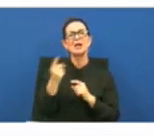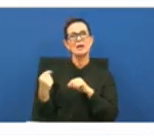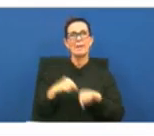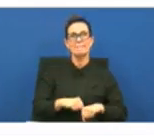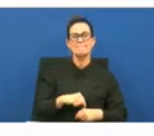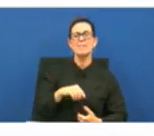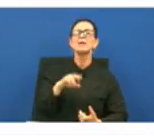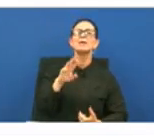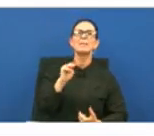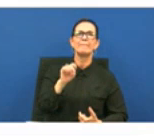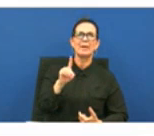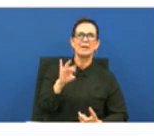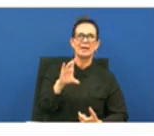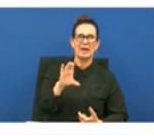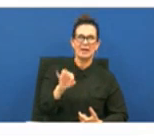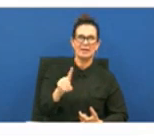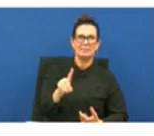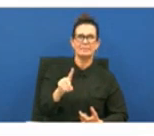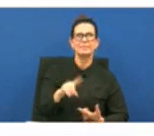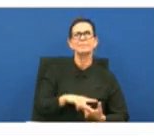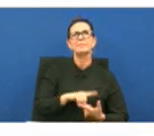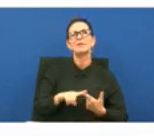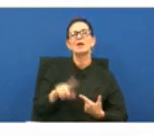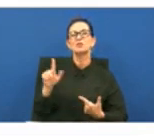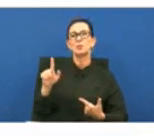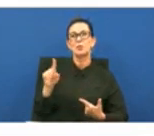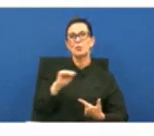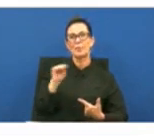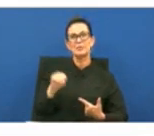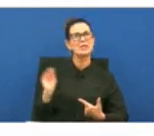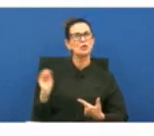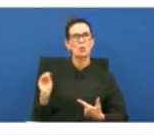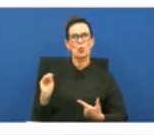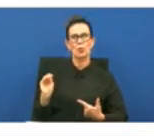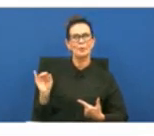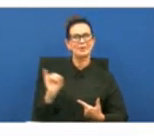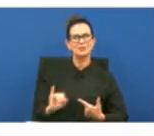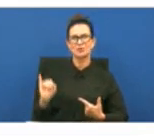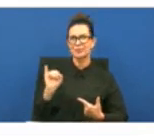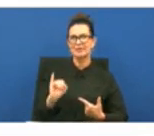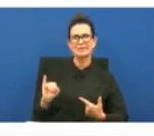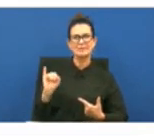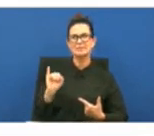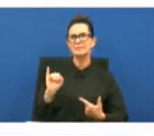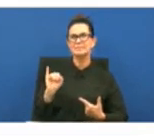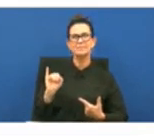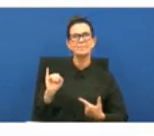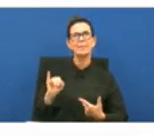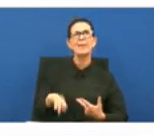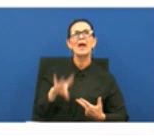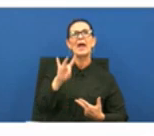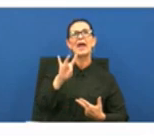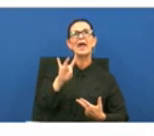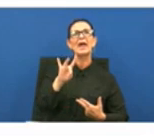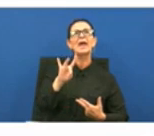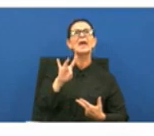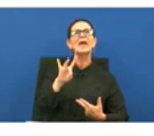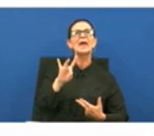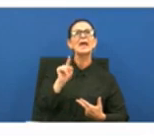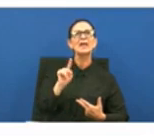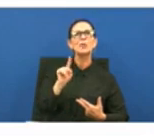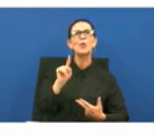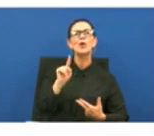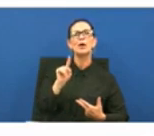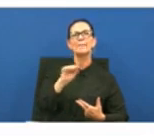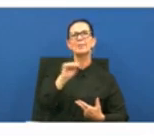21 are uninsured of that 21 when we break it down 81 are east baton rich paris residents